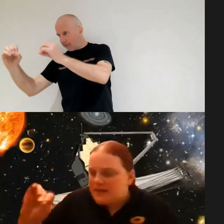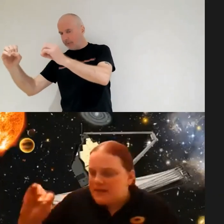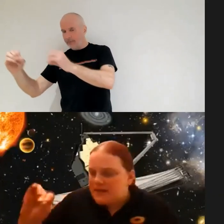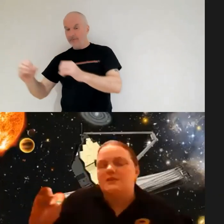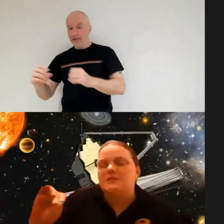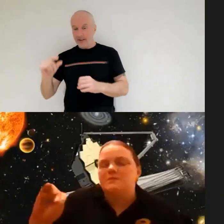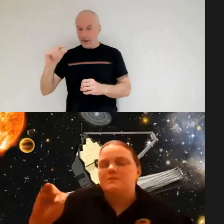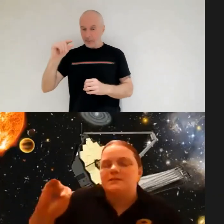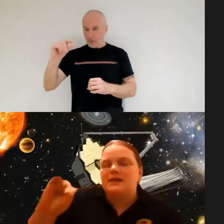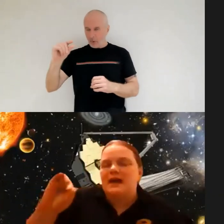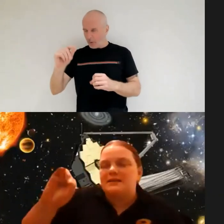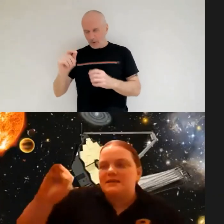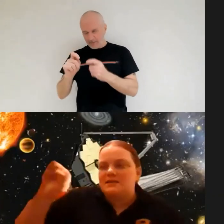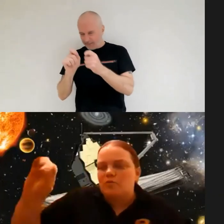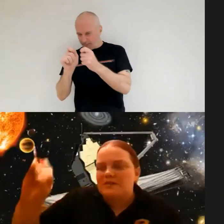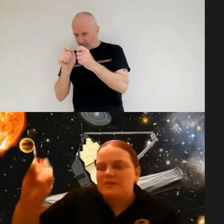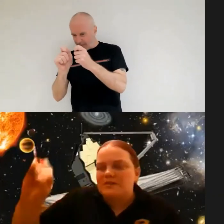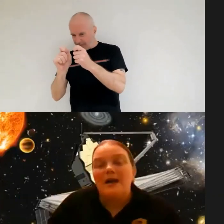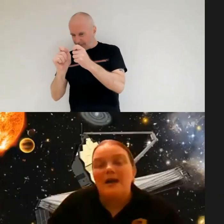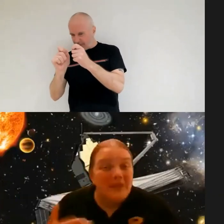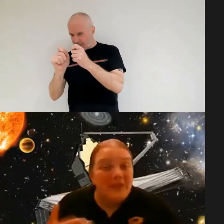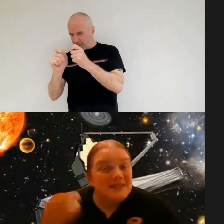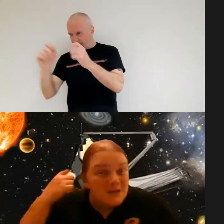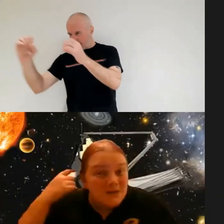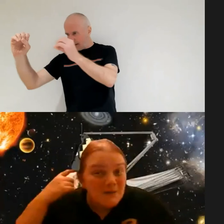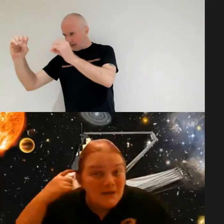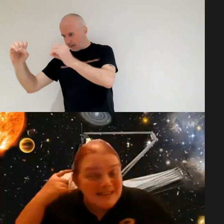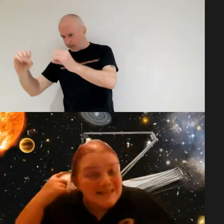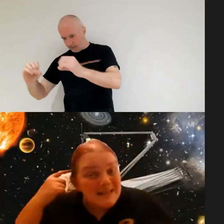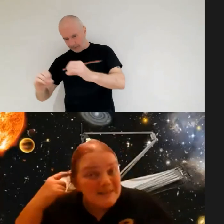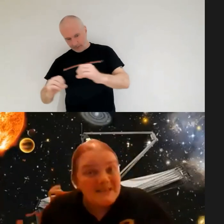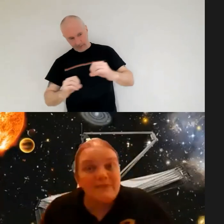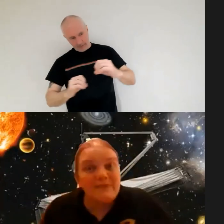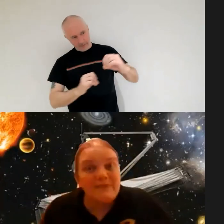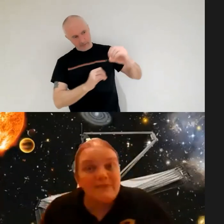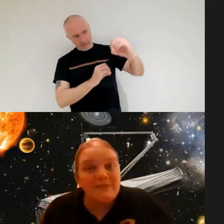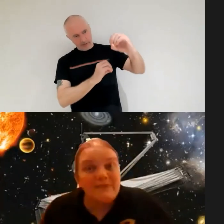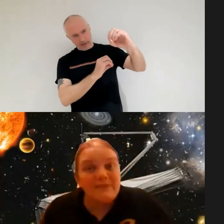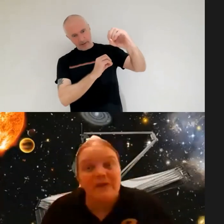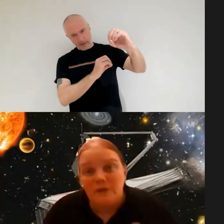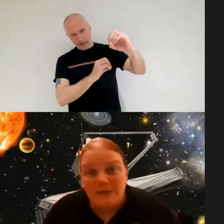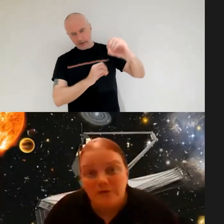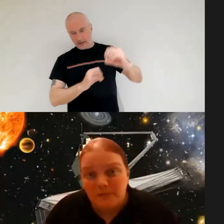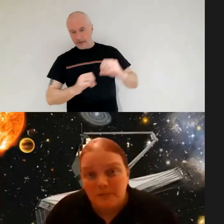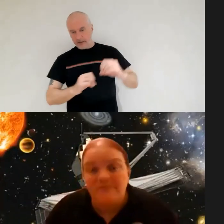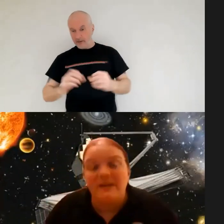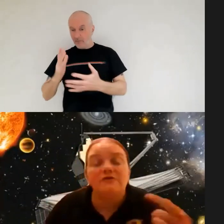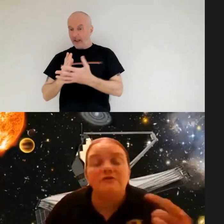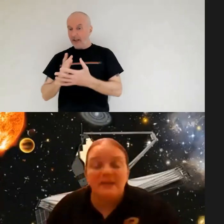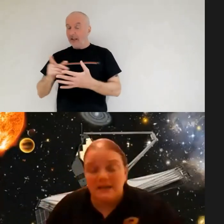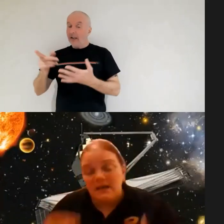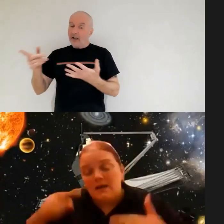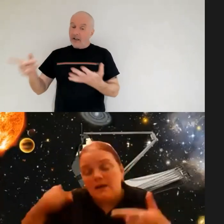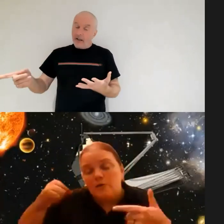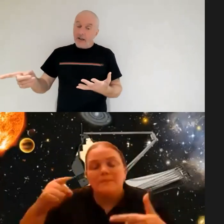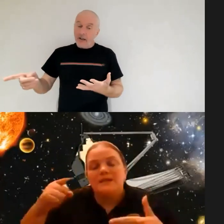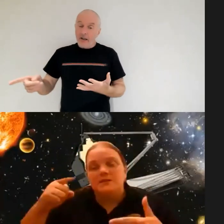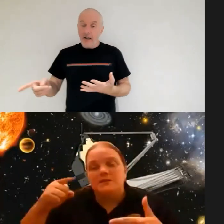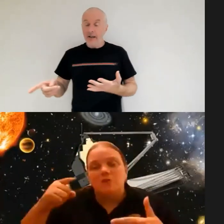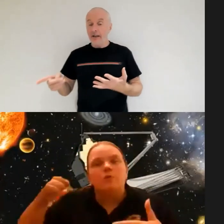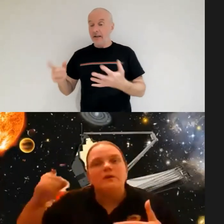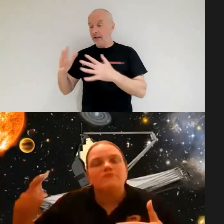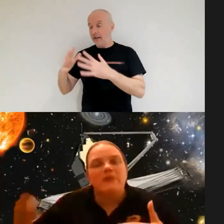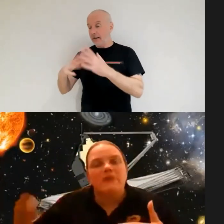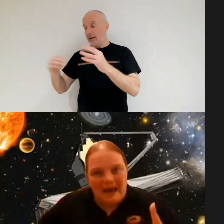tiny micro adjustments as it's orbiting but that's ultimately is the limiting factor on the mission because eventually the web